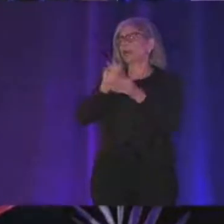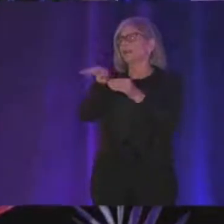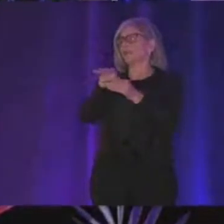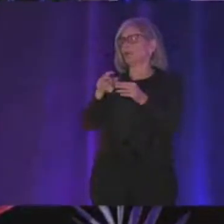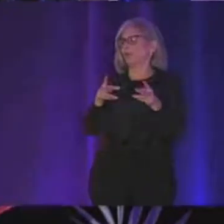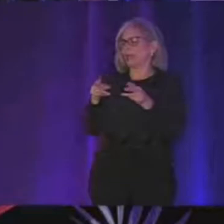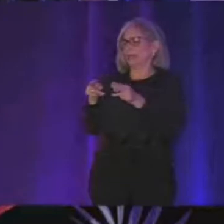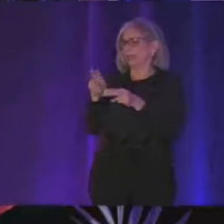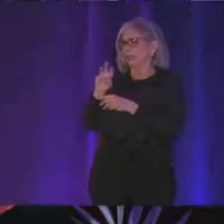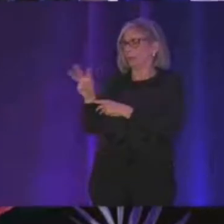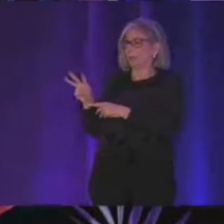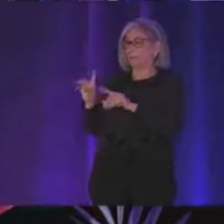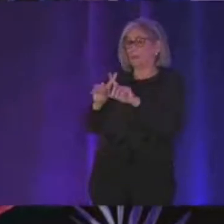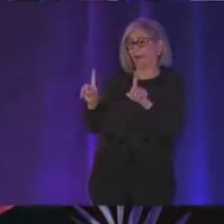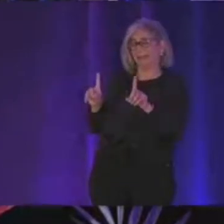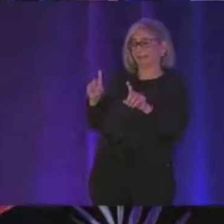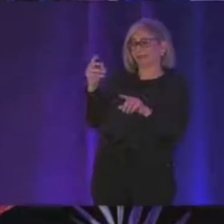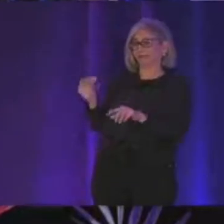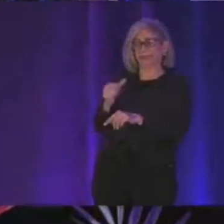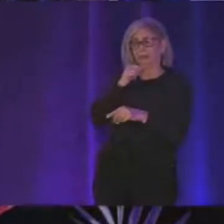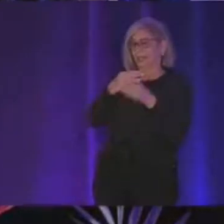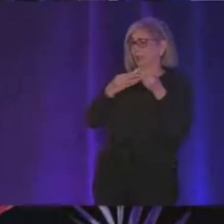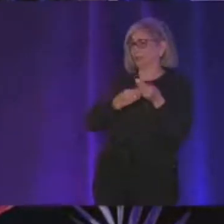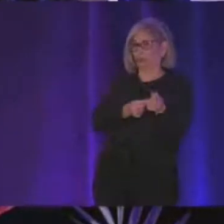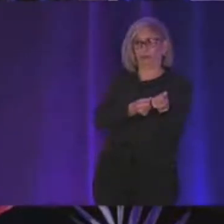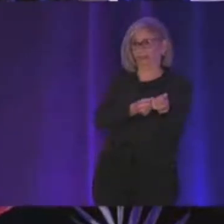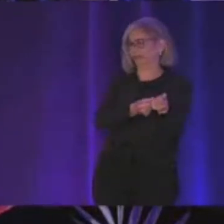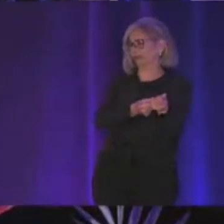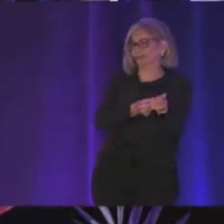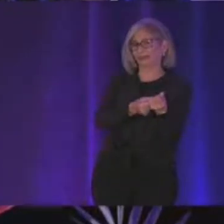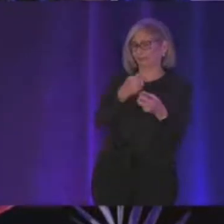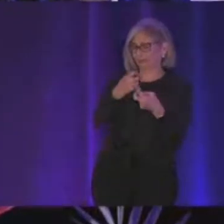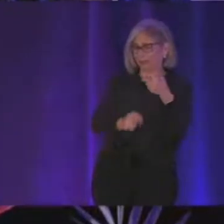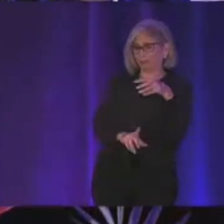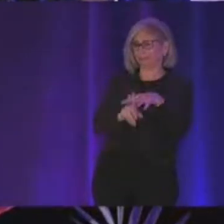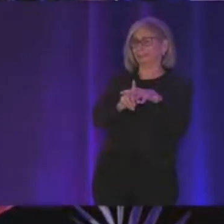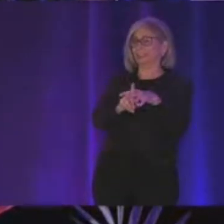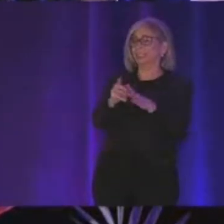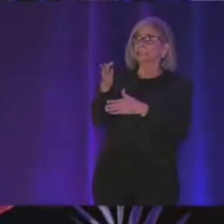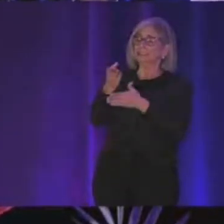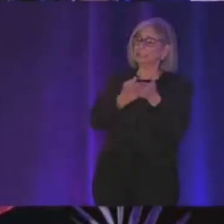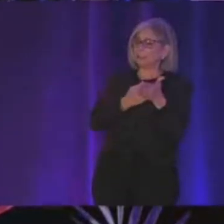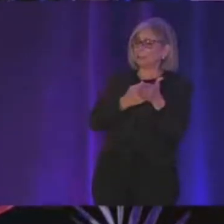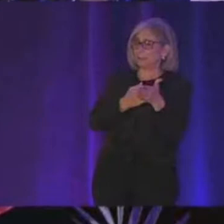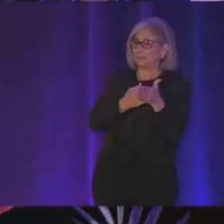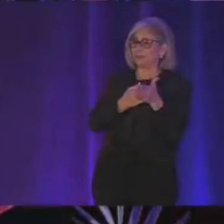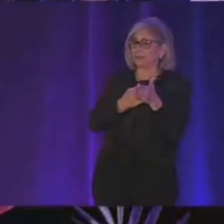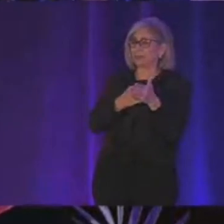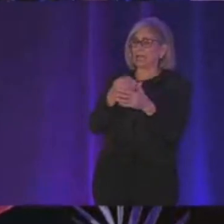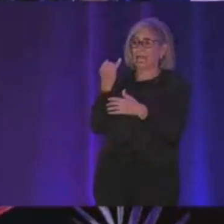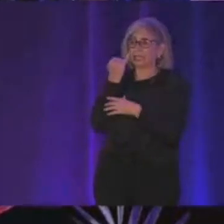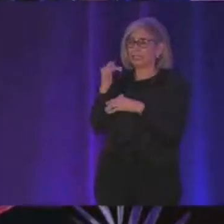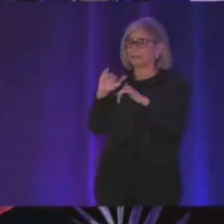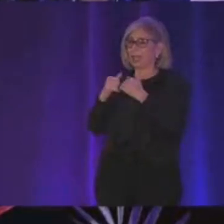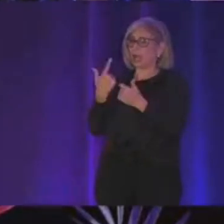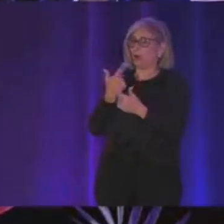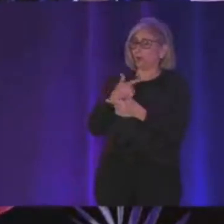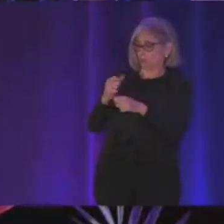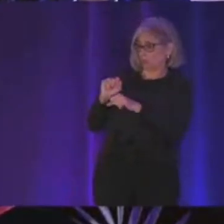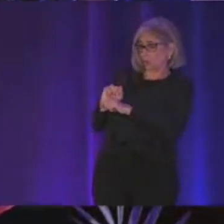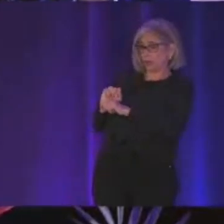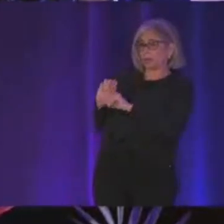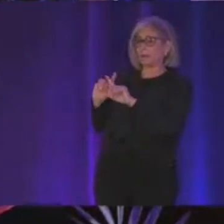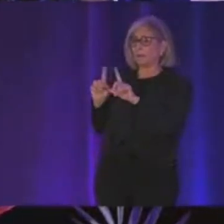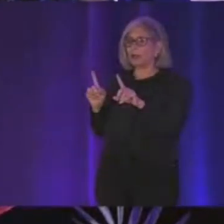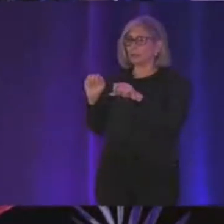and unfortunately it was not a smooth sailing and I came in with some like ideas of like how it would work but